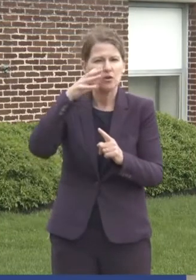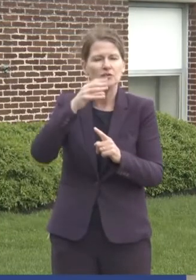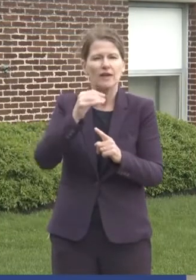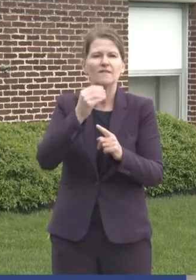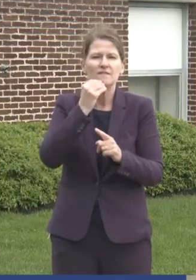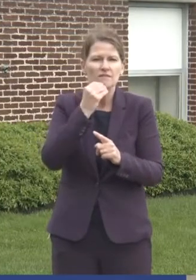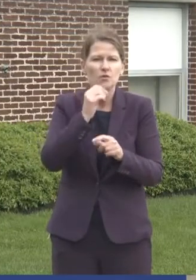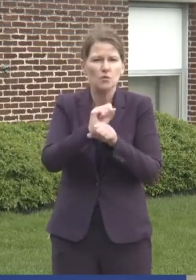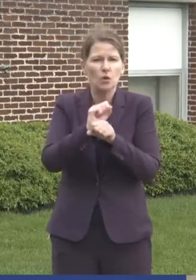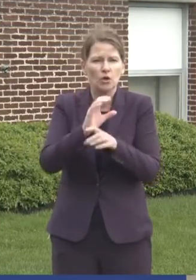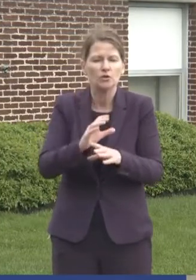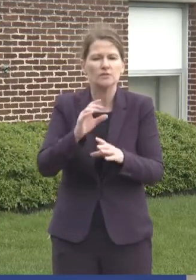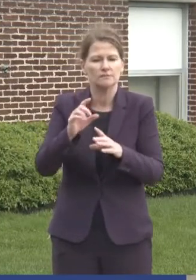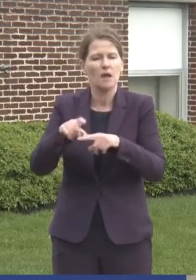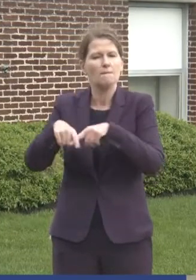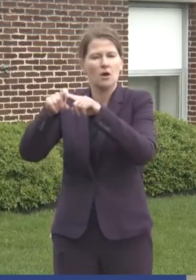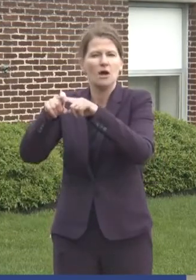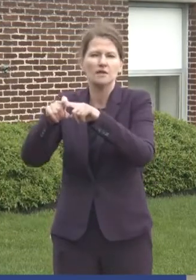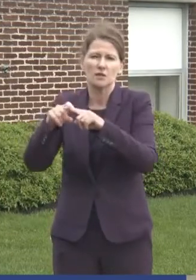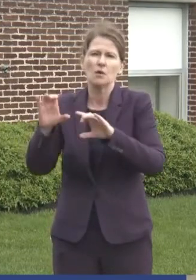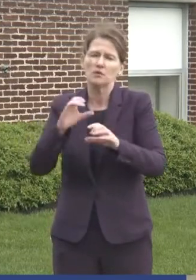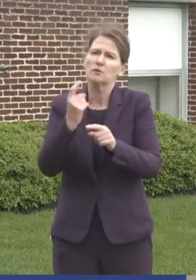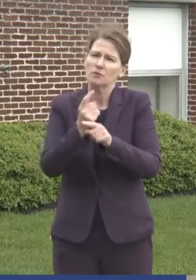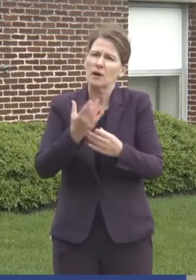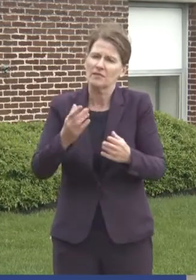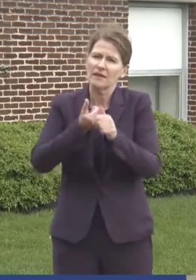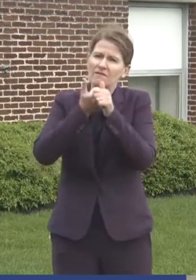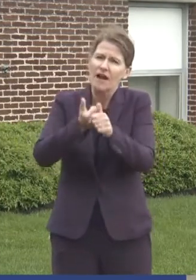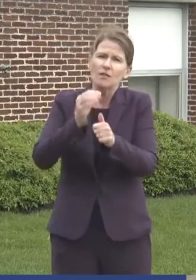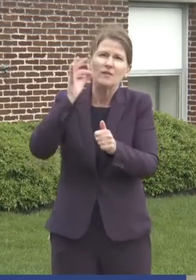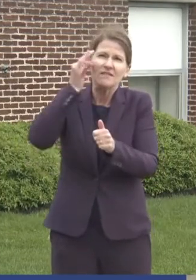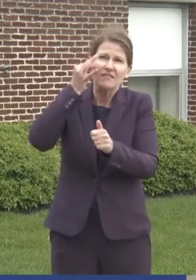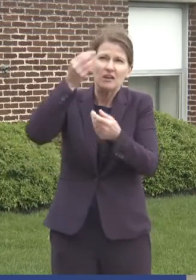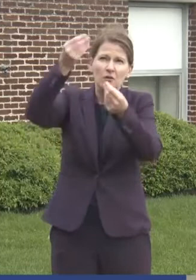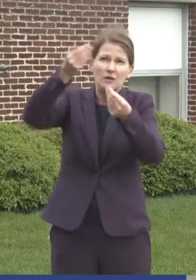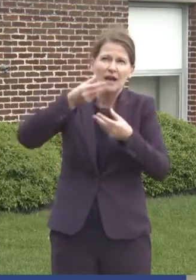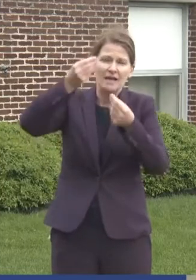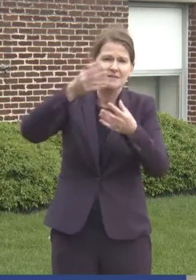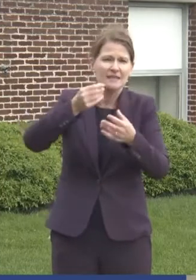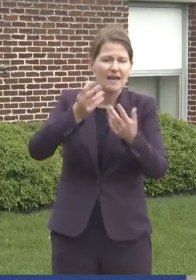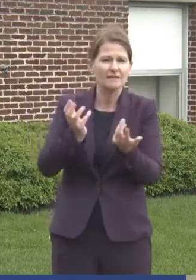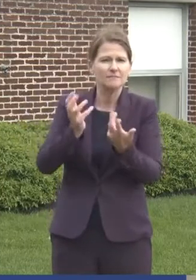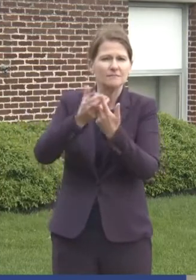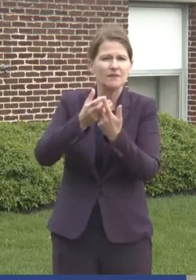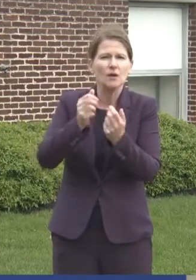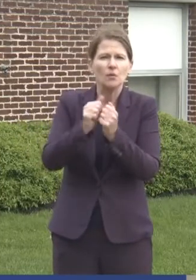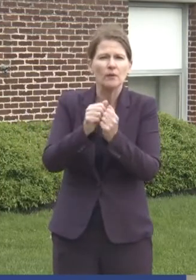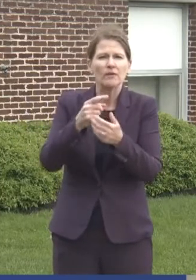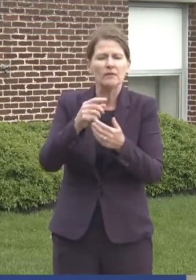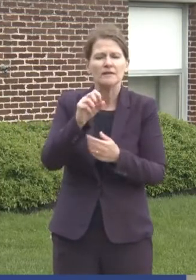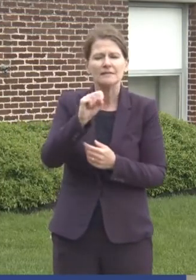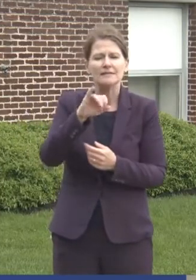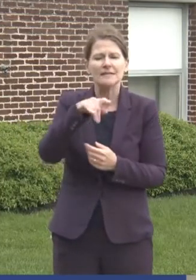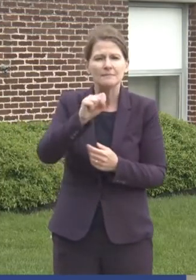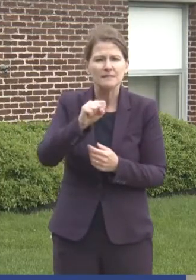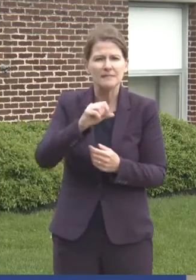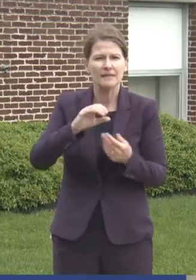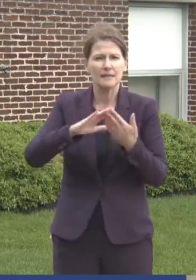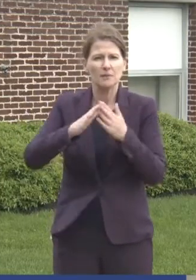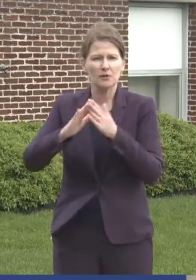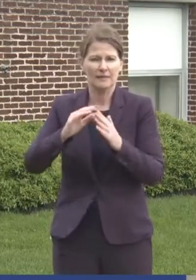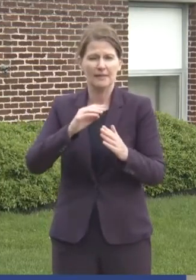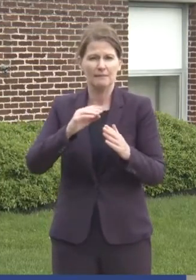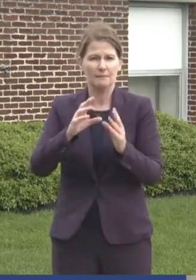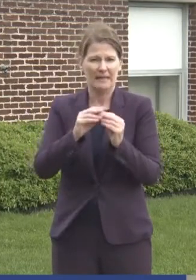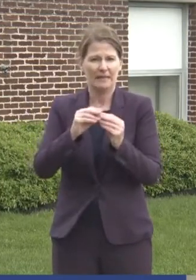pause. And so we're doing the prudent thing by following the federal guidance and really aligning with what ACIP's committee meeting schedule is going to allow for